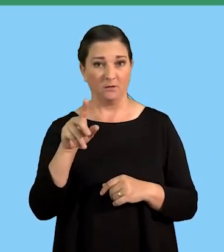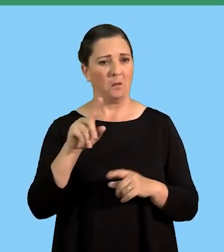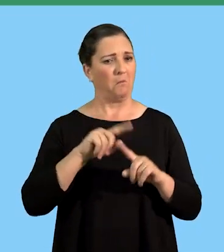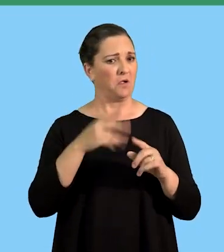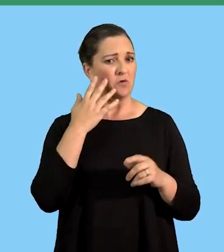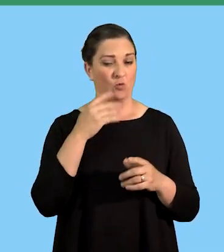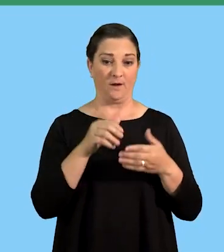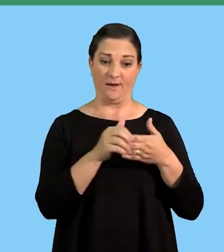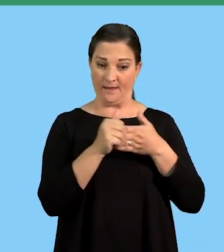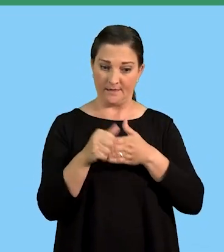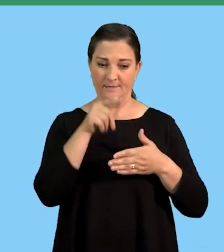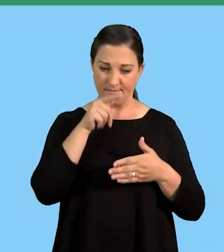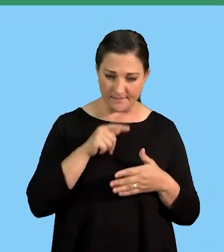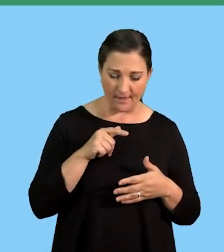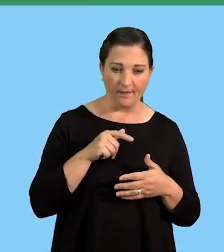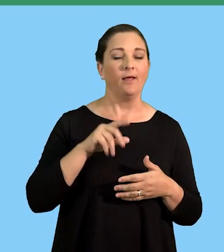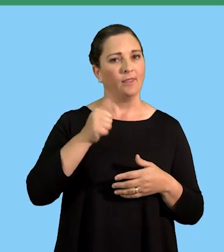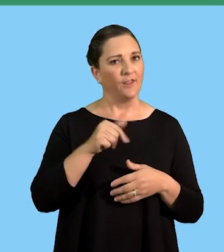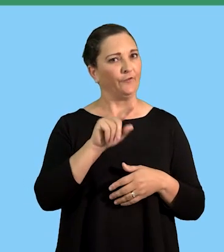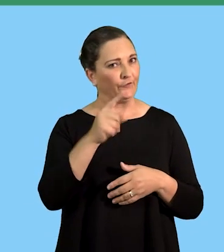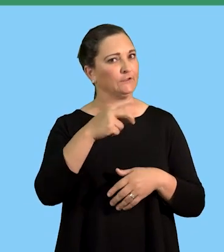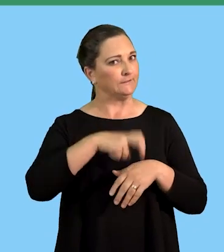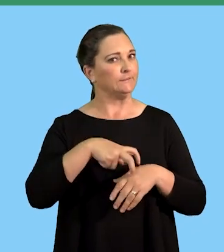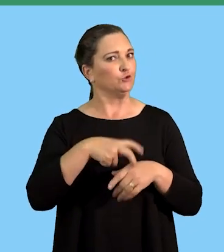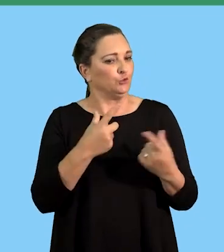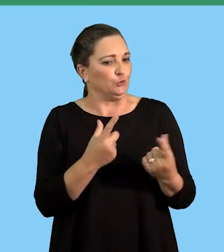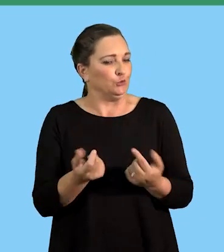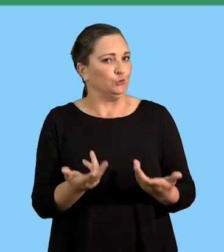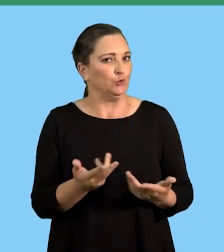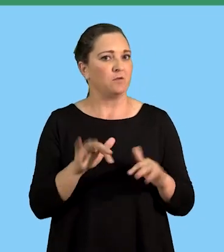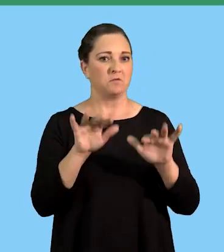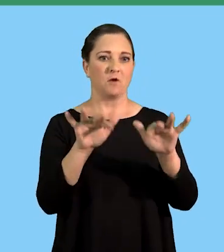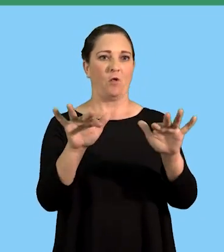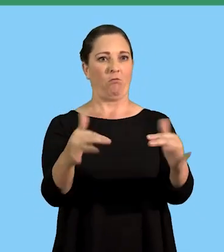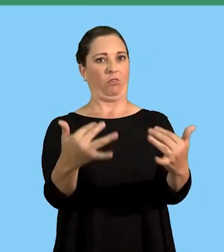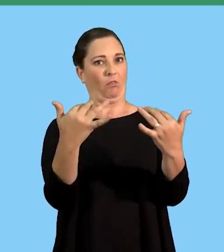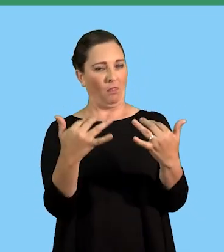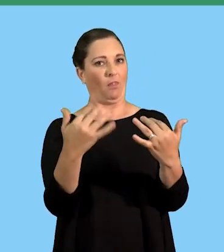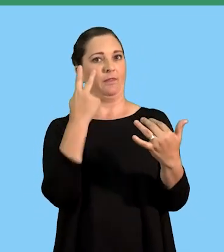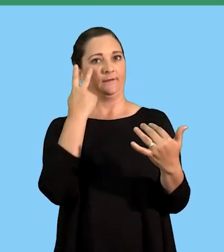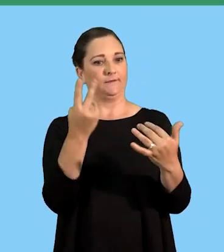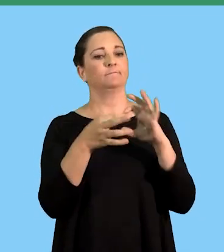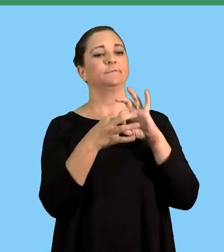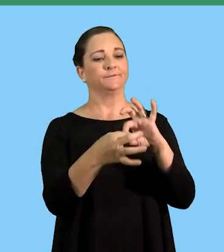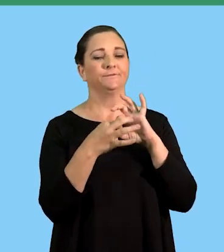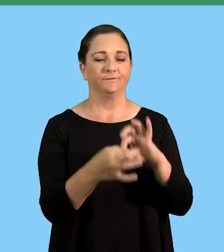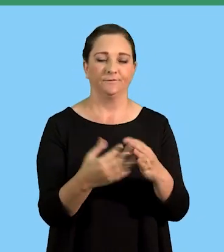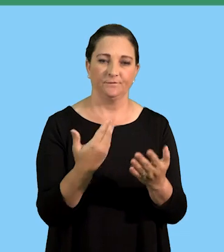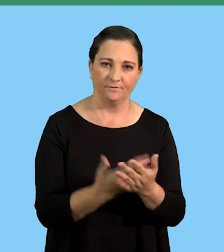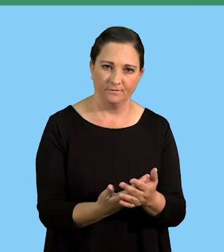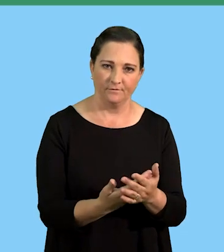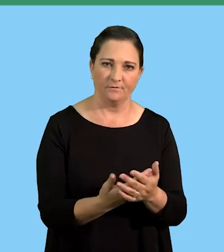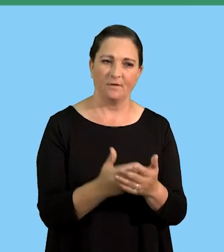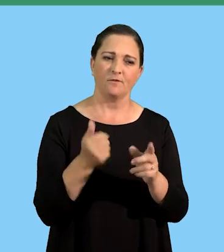talks about has to be seen and practiced by the leader first. That way, that would influence a relationship to